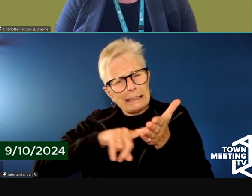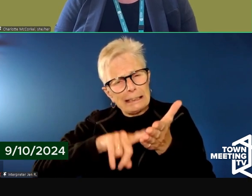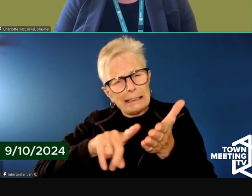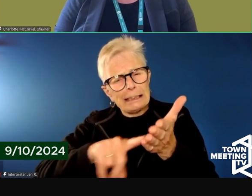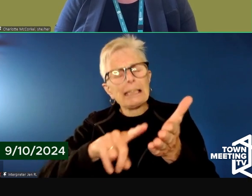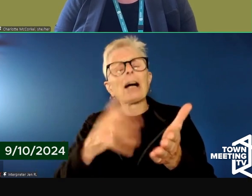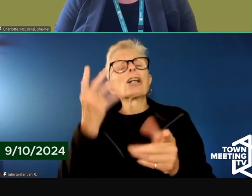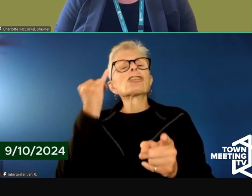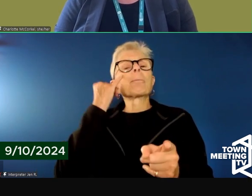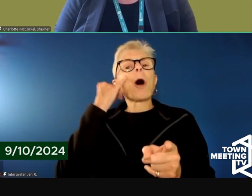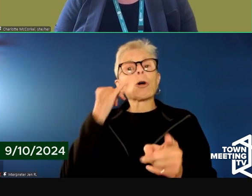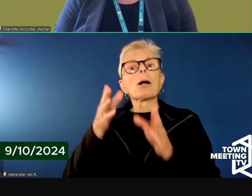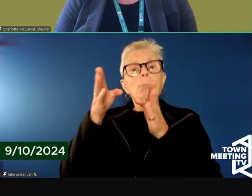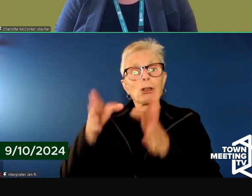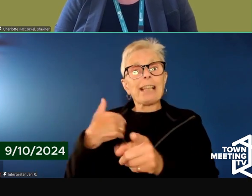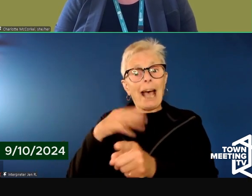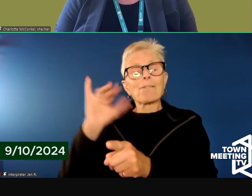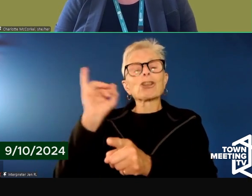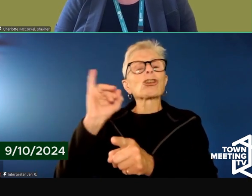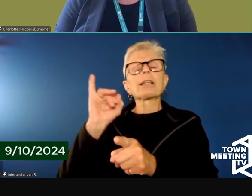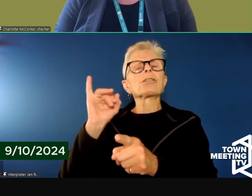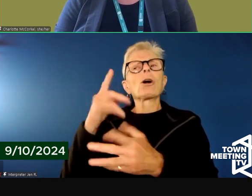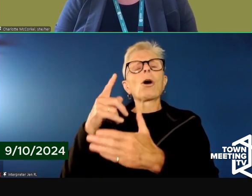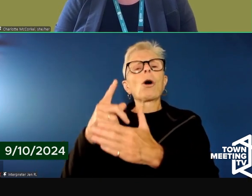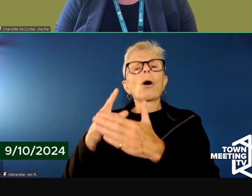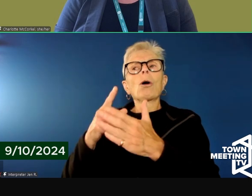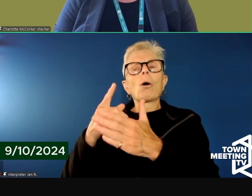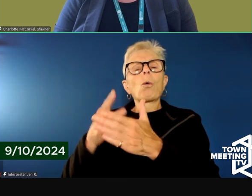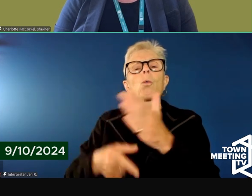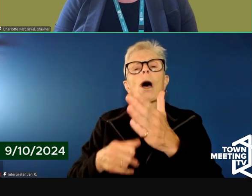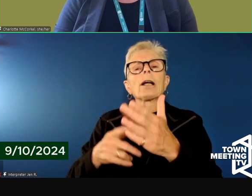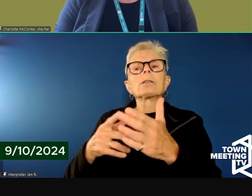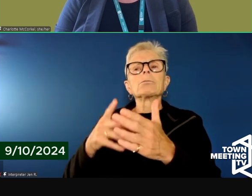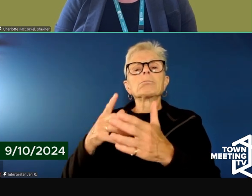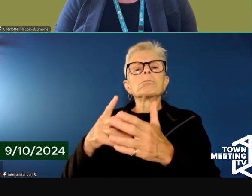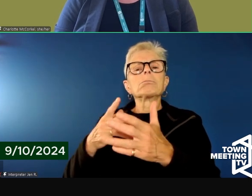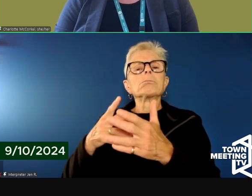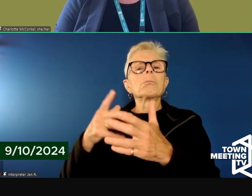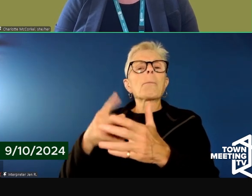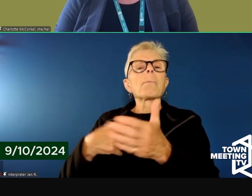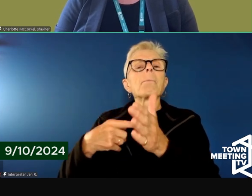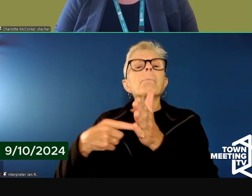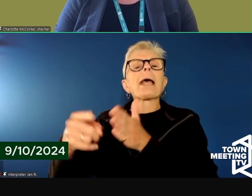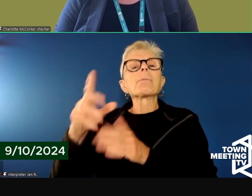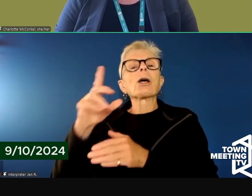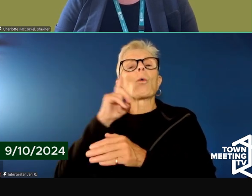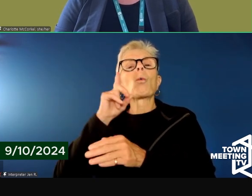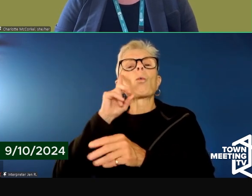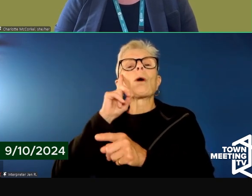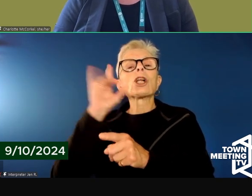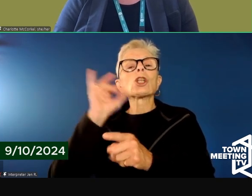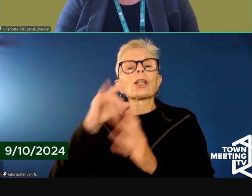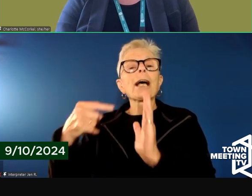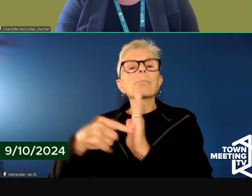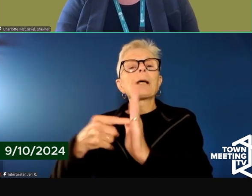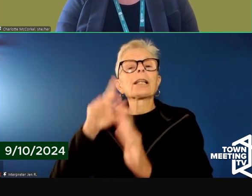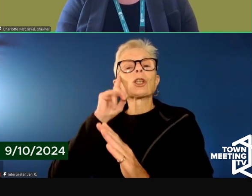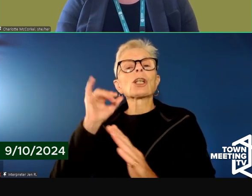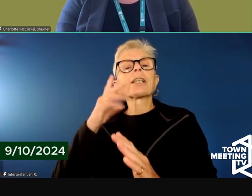people have, and what partnerships and creativity and innovation we can think of to help make this sustainable moving forward.